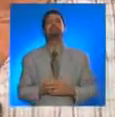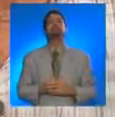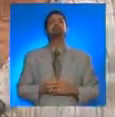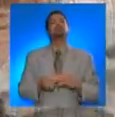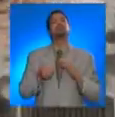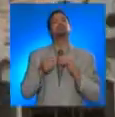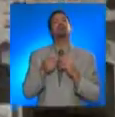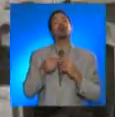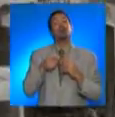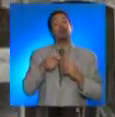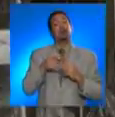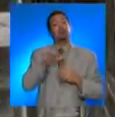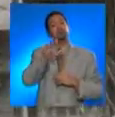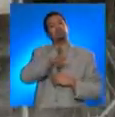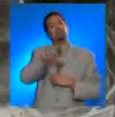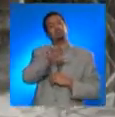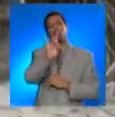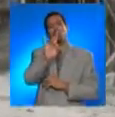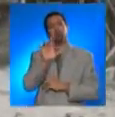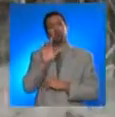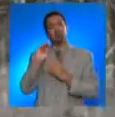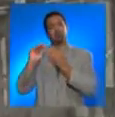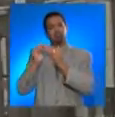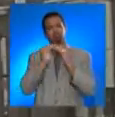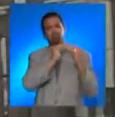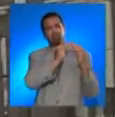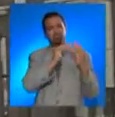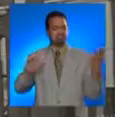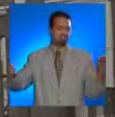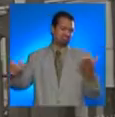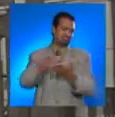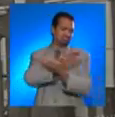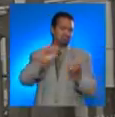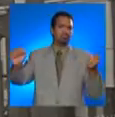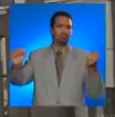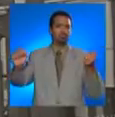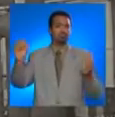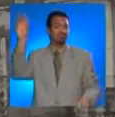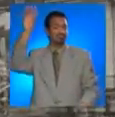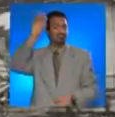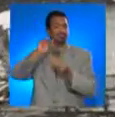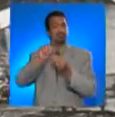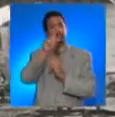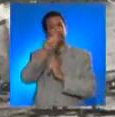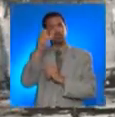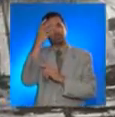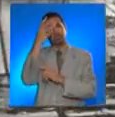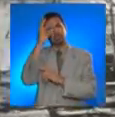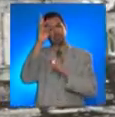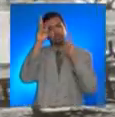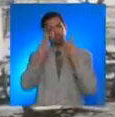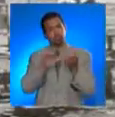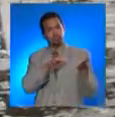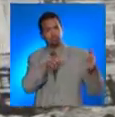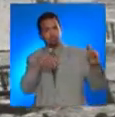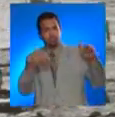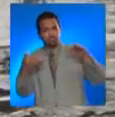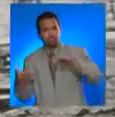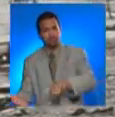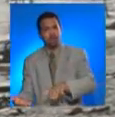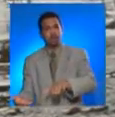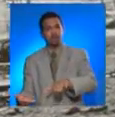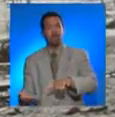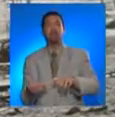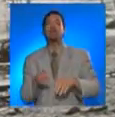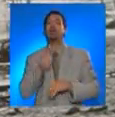It was estimated that approximately 800 buildings were destroyed. A total of 116 people died, 40 of them